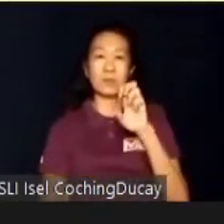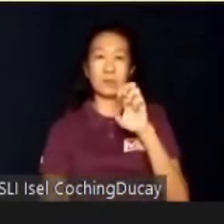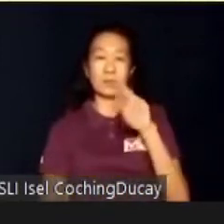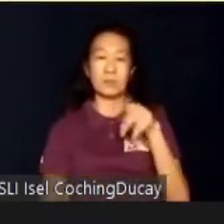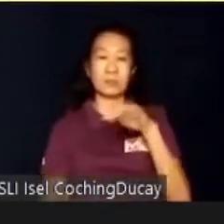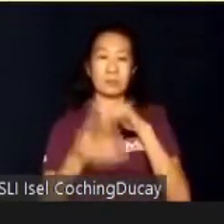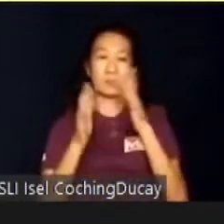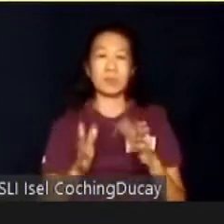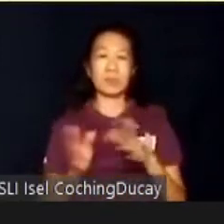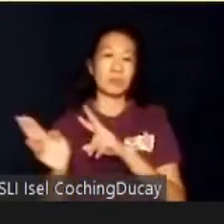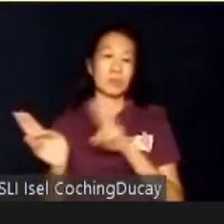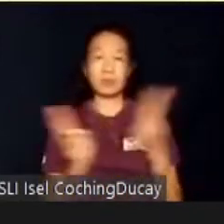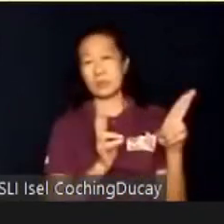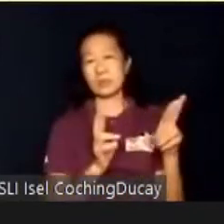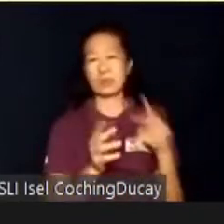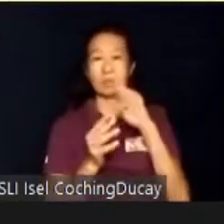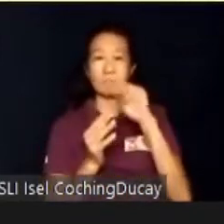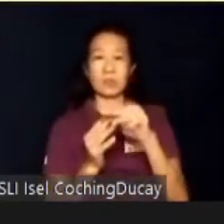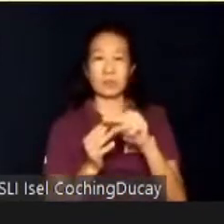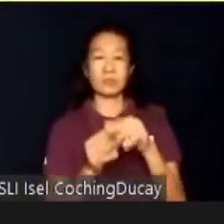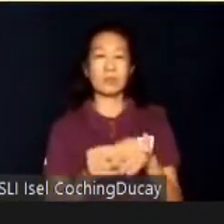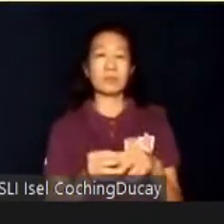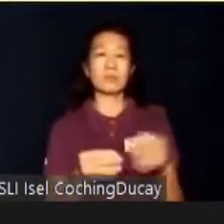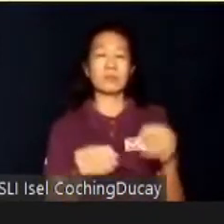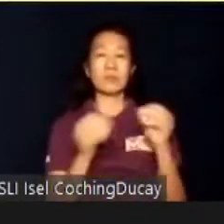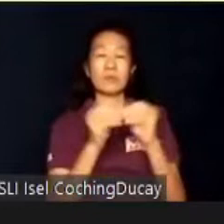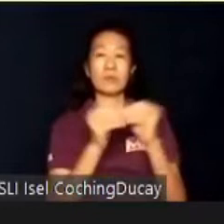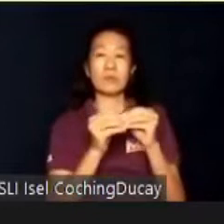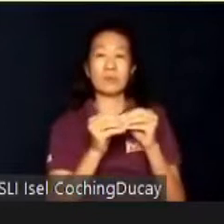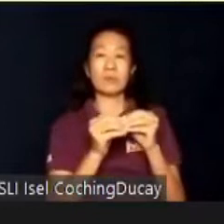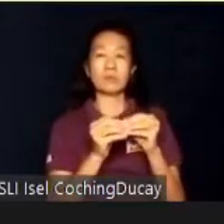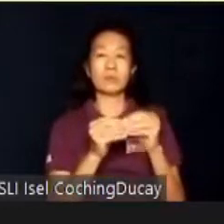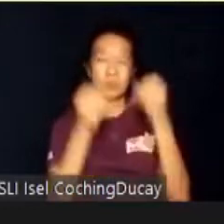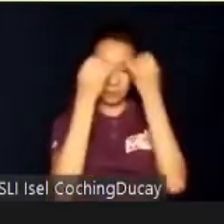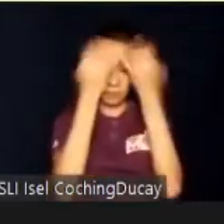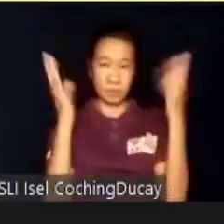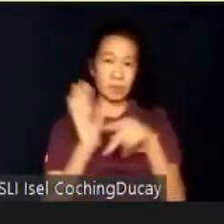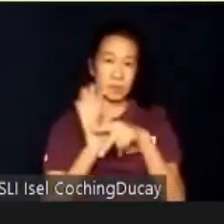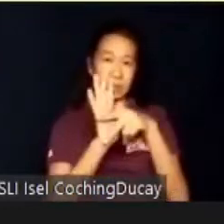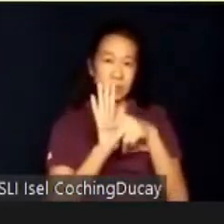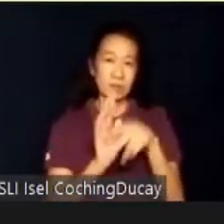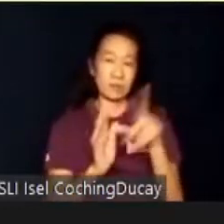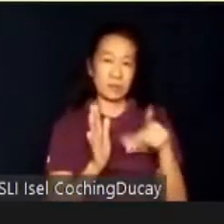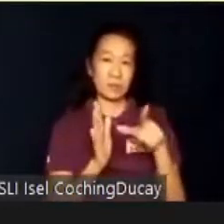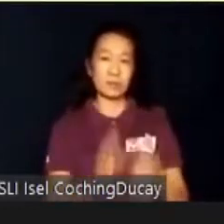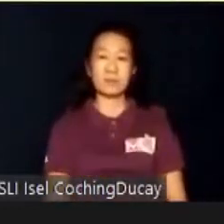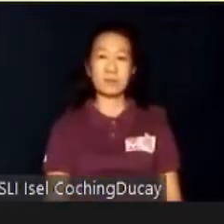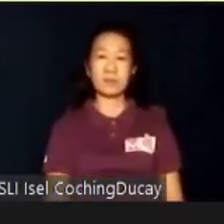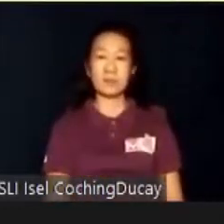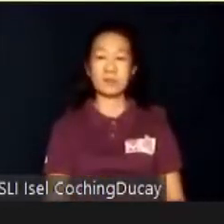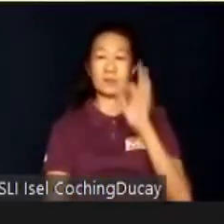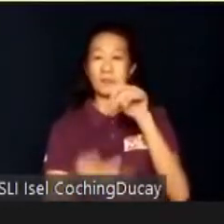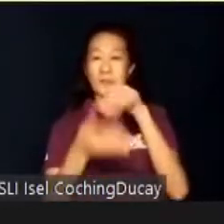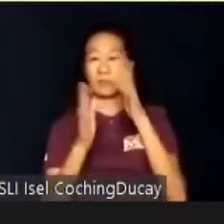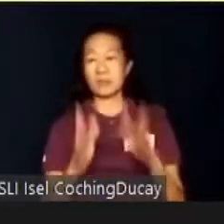Program, or JRP, and more details of the JRP will be presented later. If a student